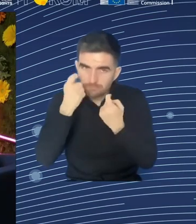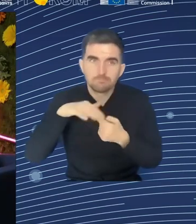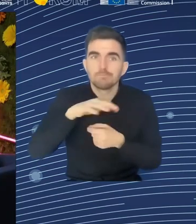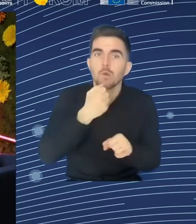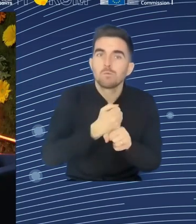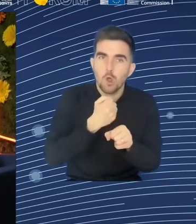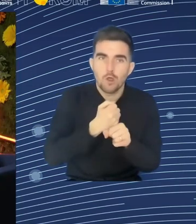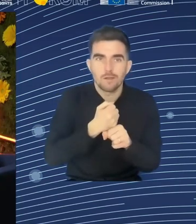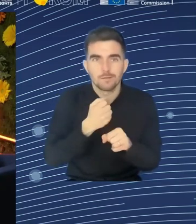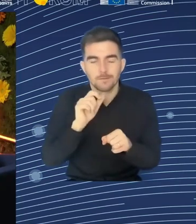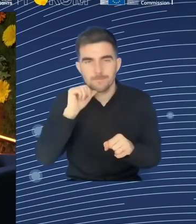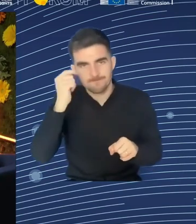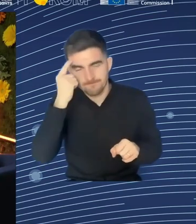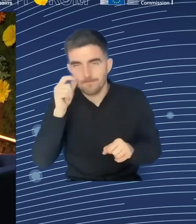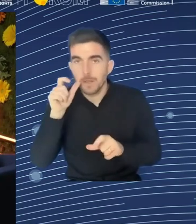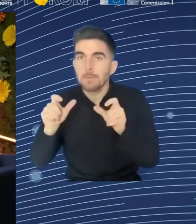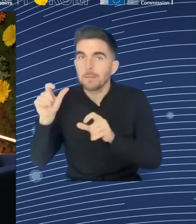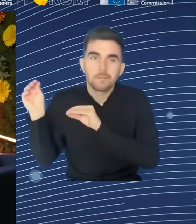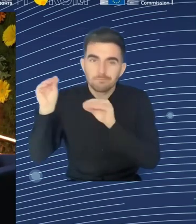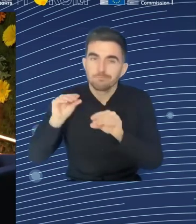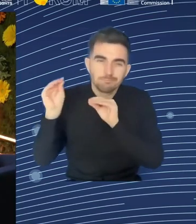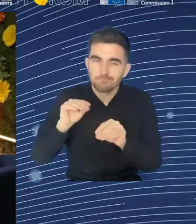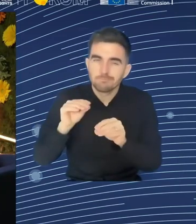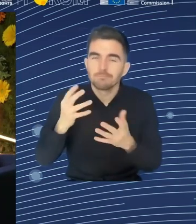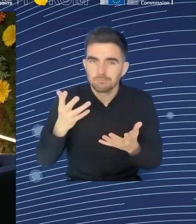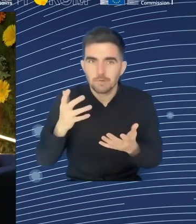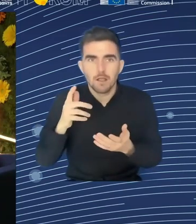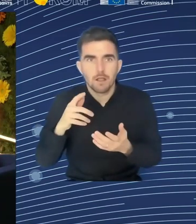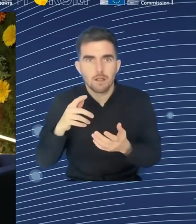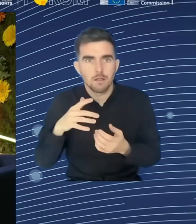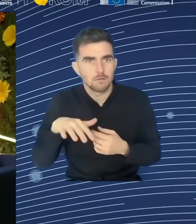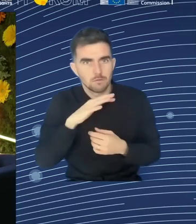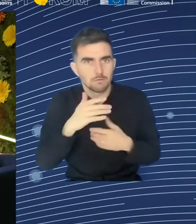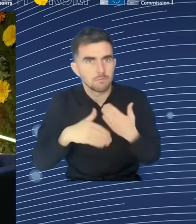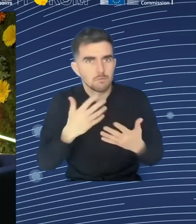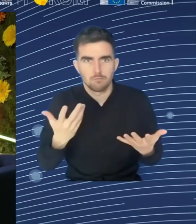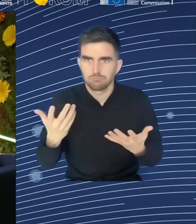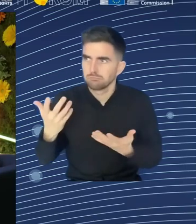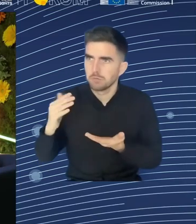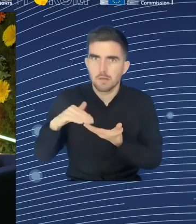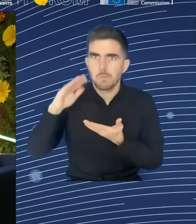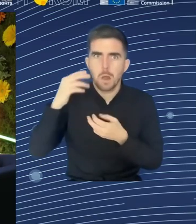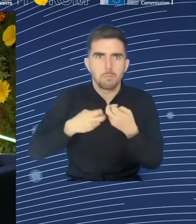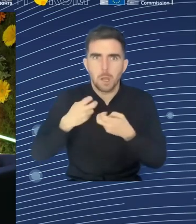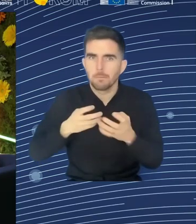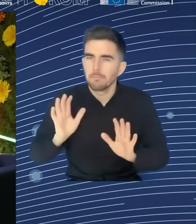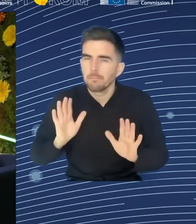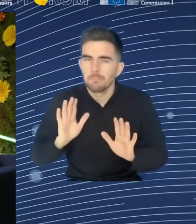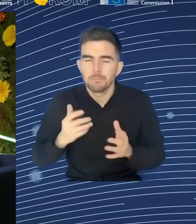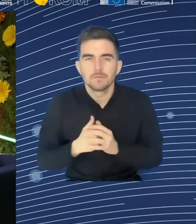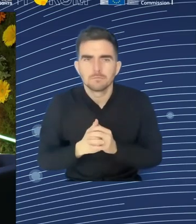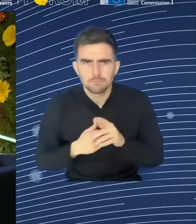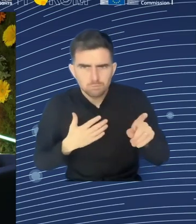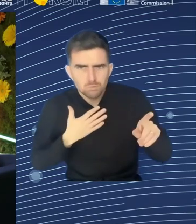Yes, please. I wanted to add and elaborate a bit on one of the messages that Marc brought on the importance of recognition of skills and